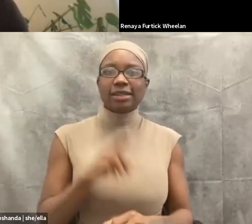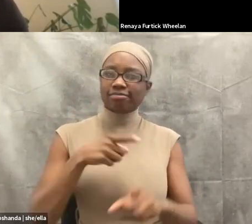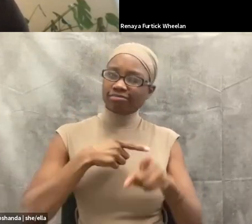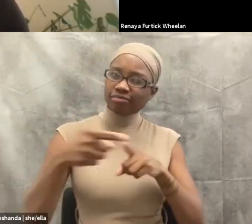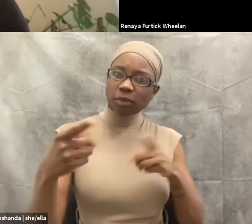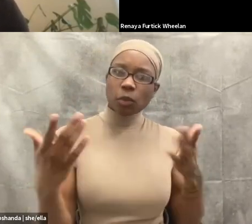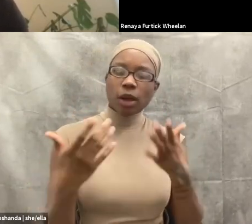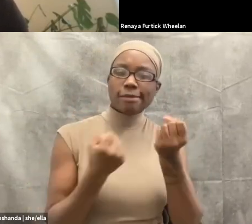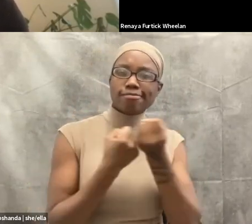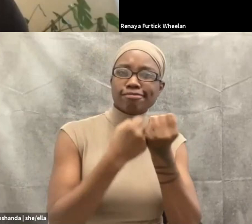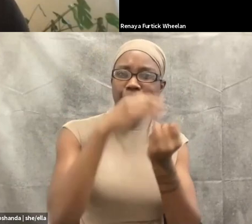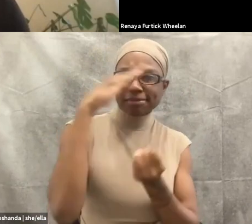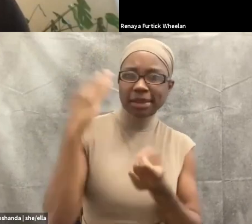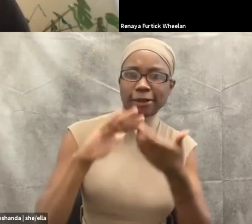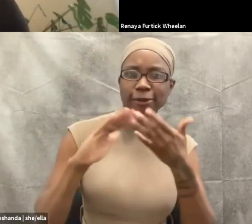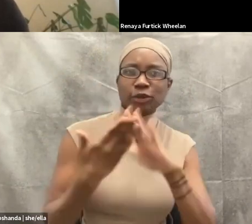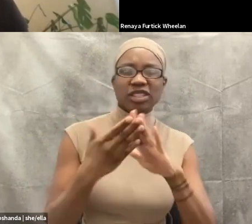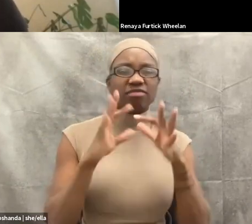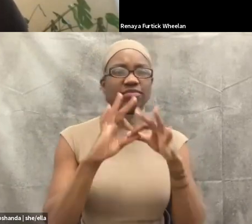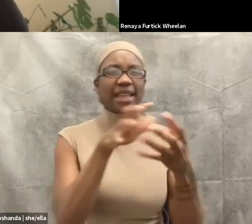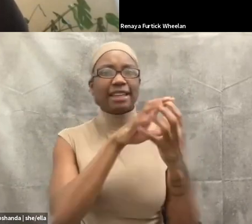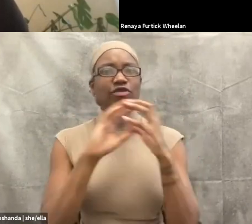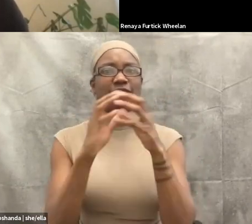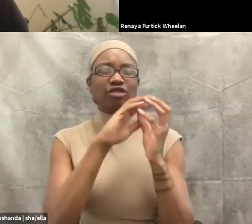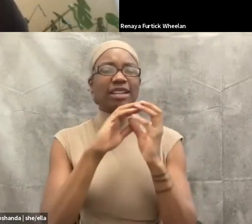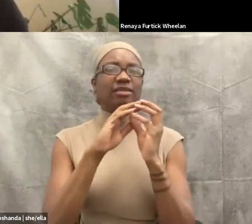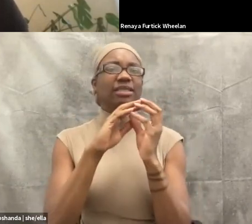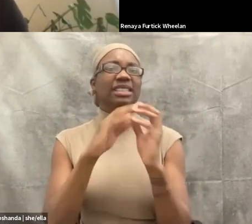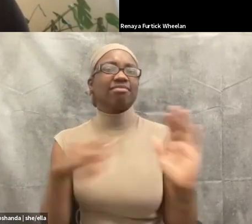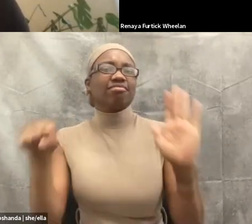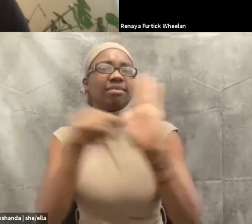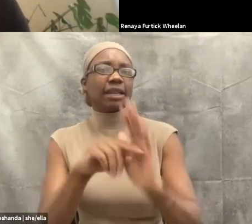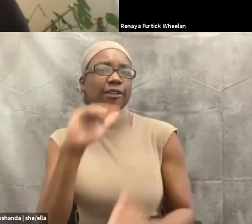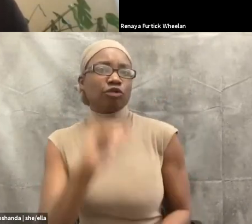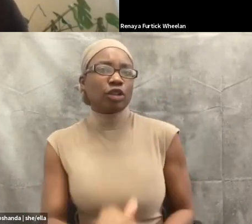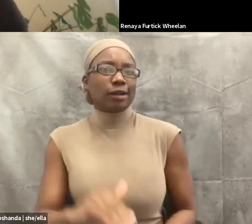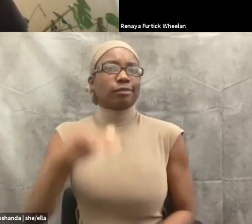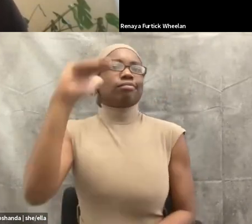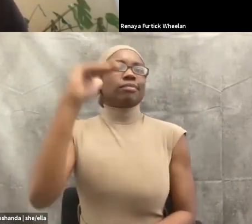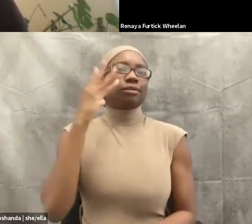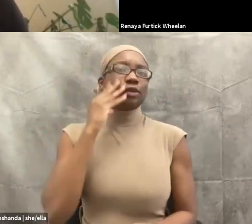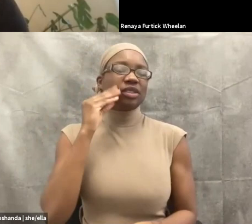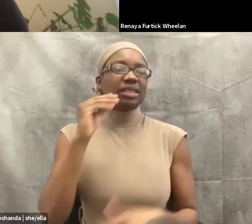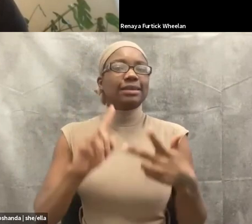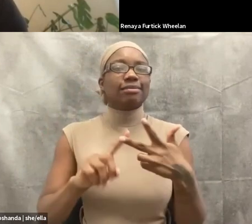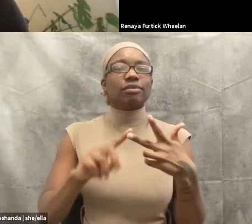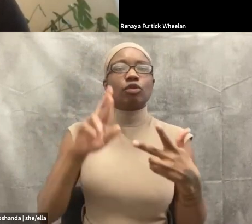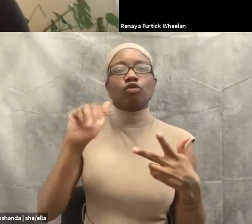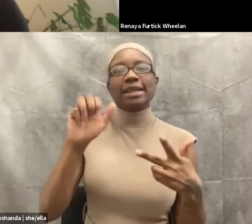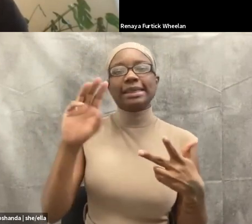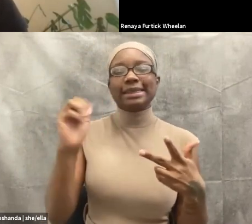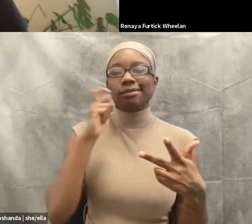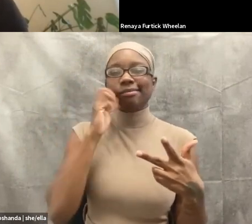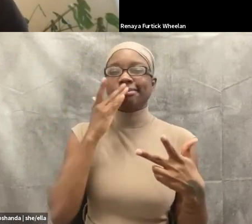She is also an adjunct professor in the community trauma counseling program at Jefferson University, elected steering